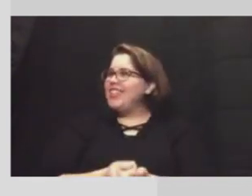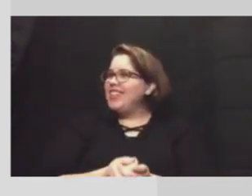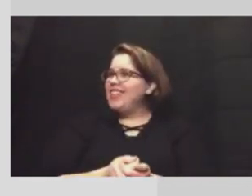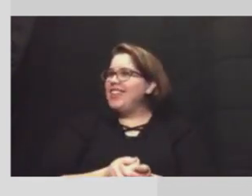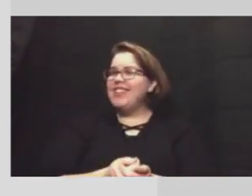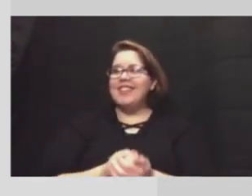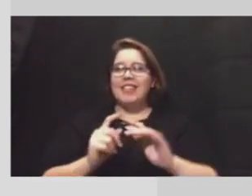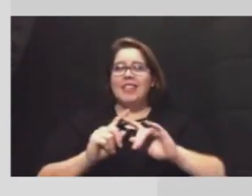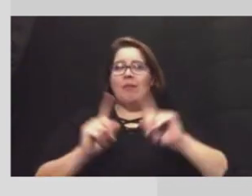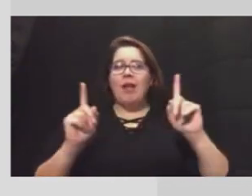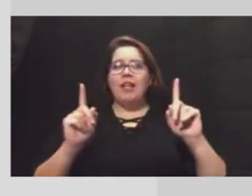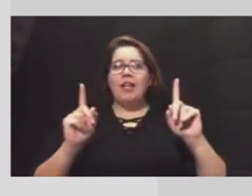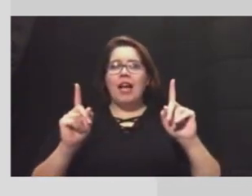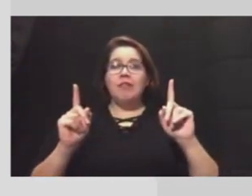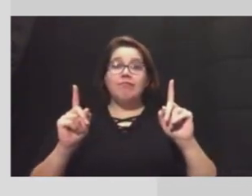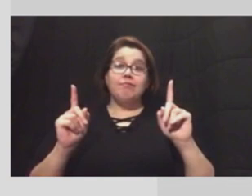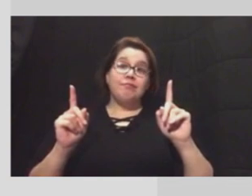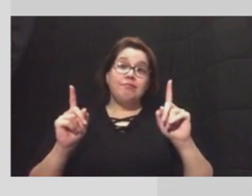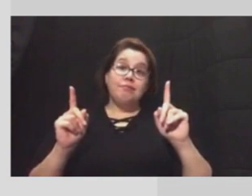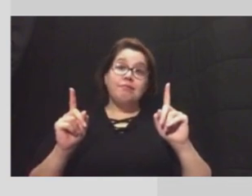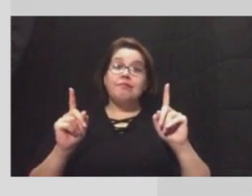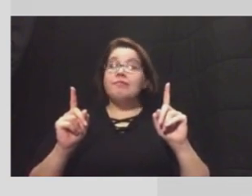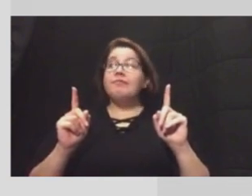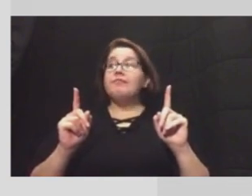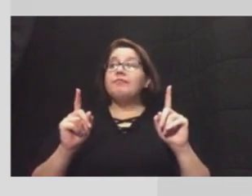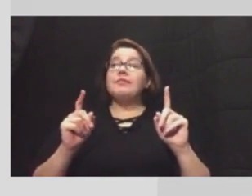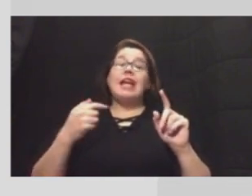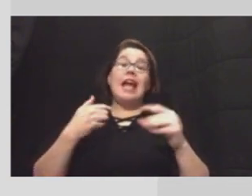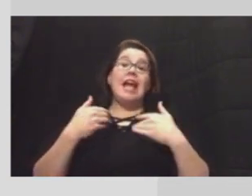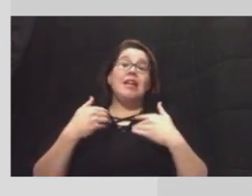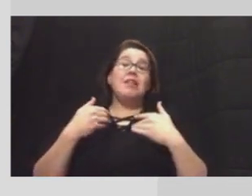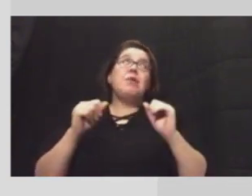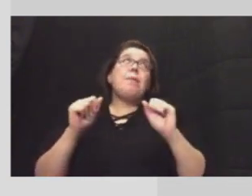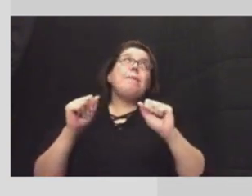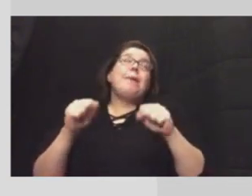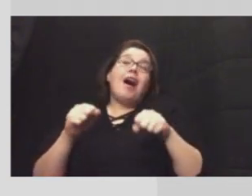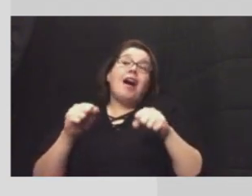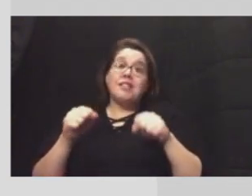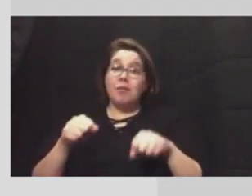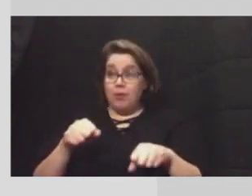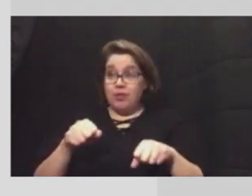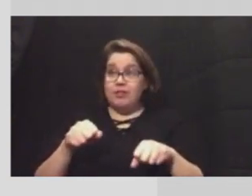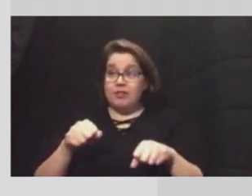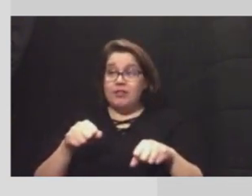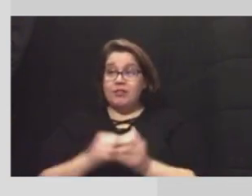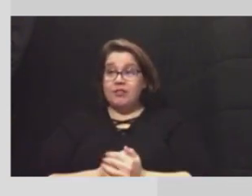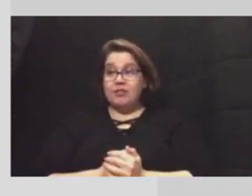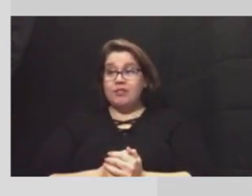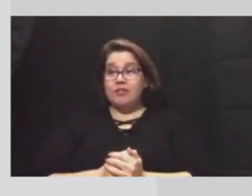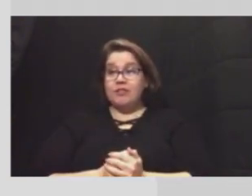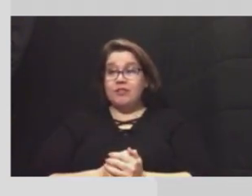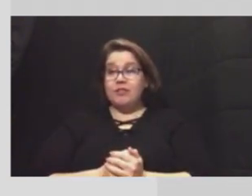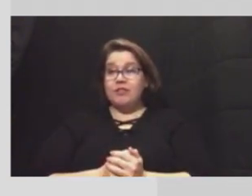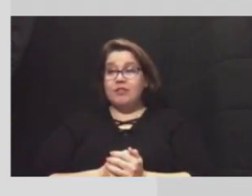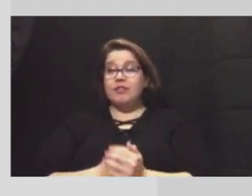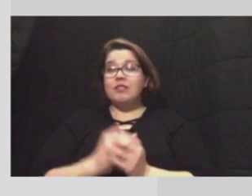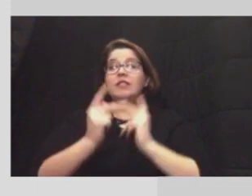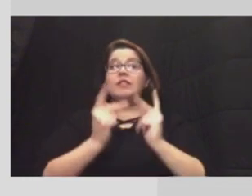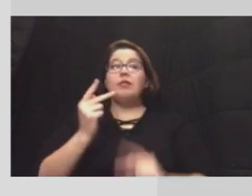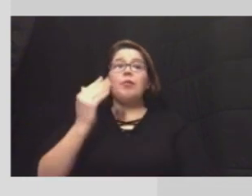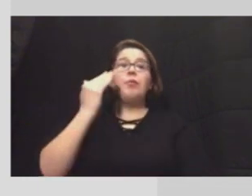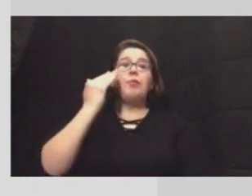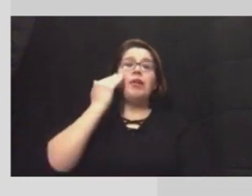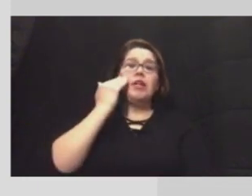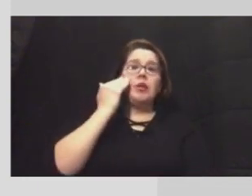i it has the potential on the other hand um people know the license